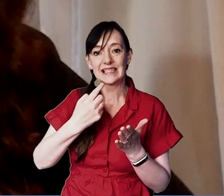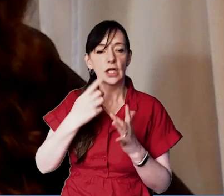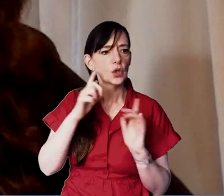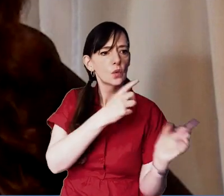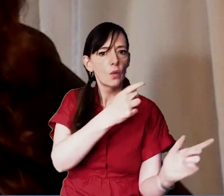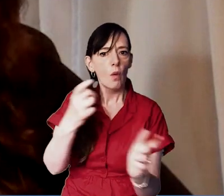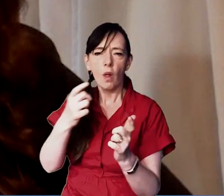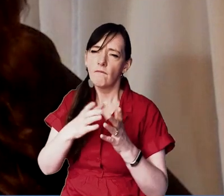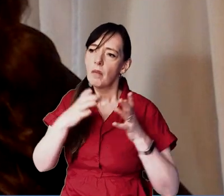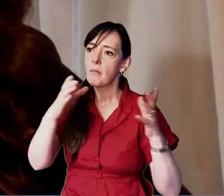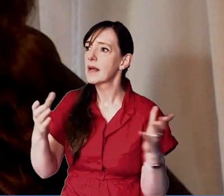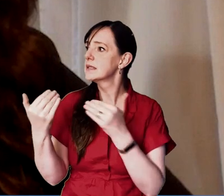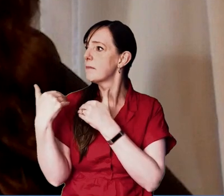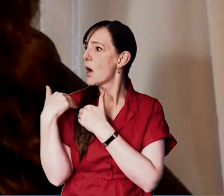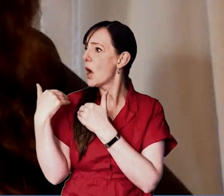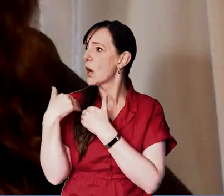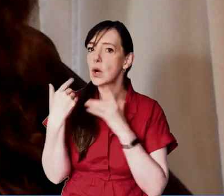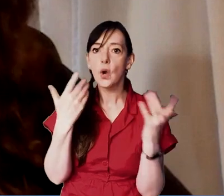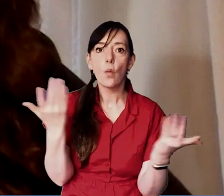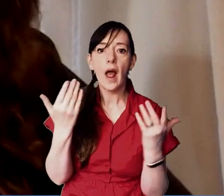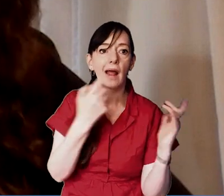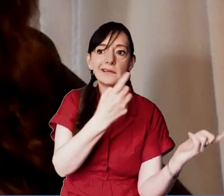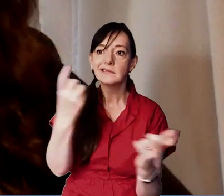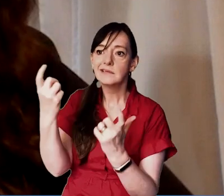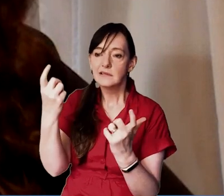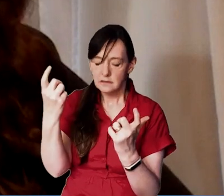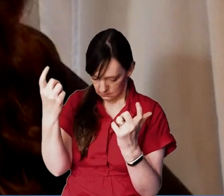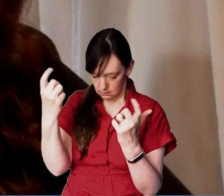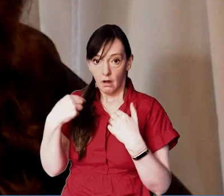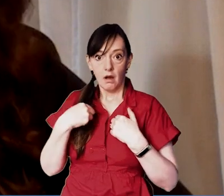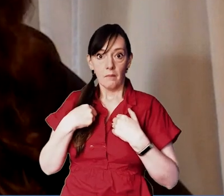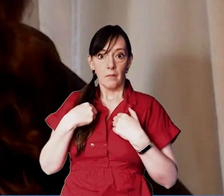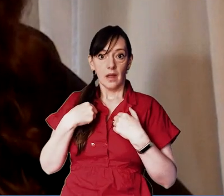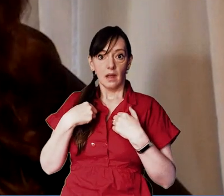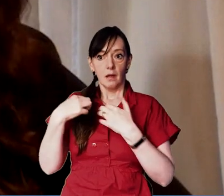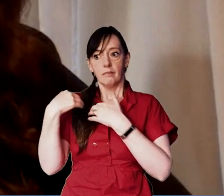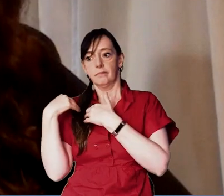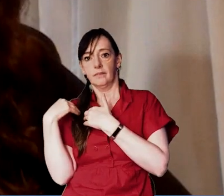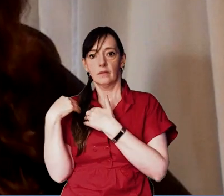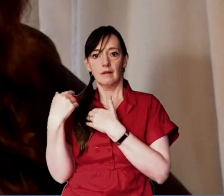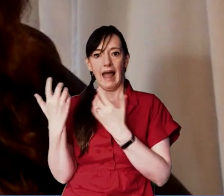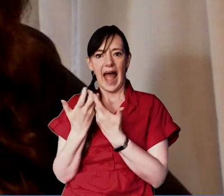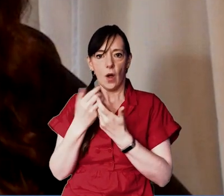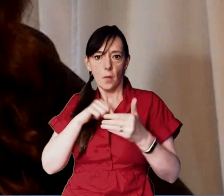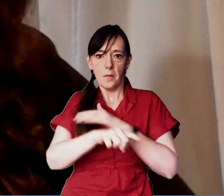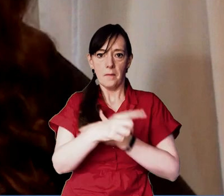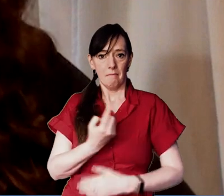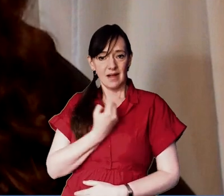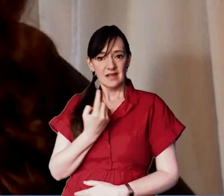said you looked for the heaviest burden you could find and it was you who can ever be rid of you